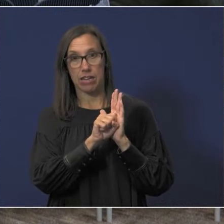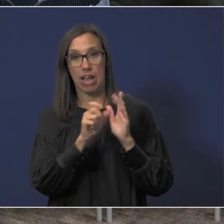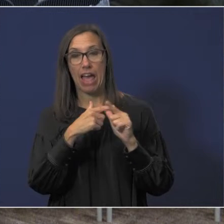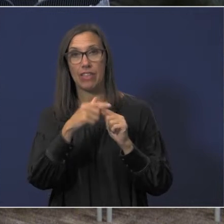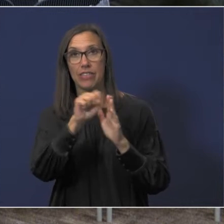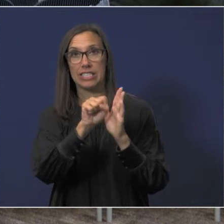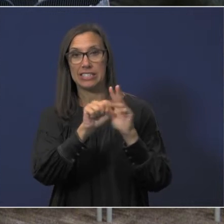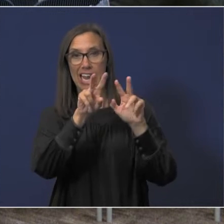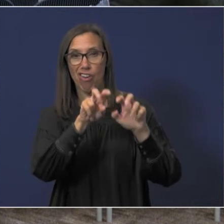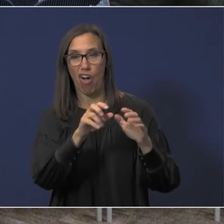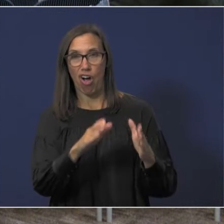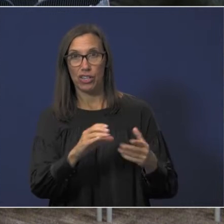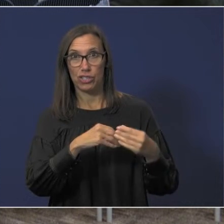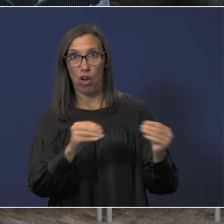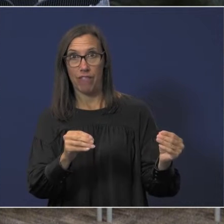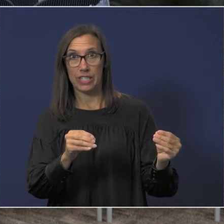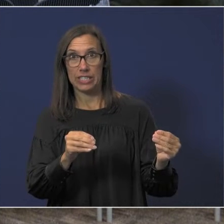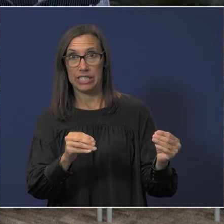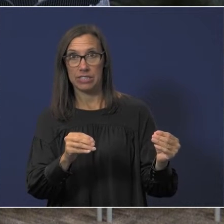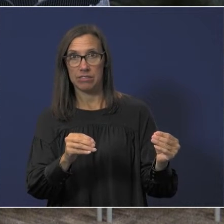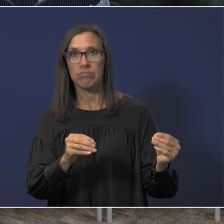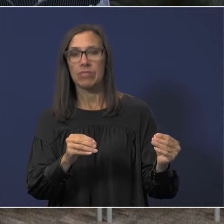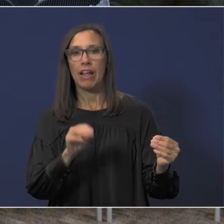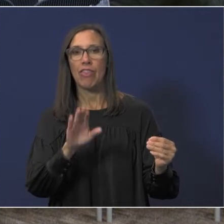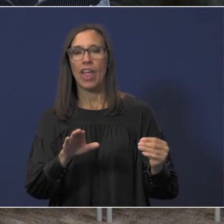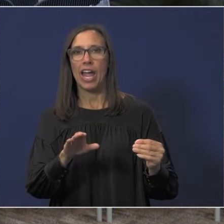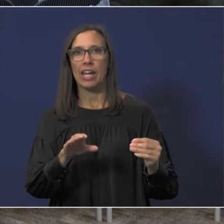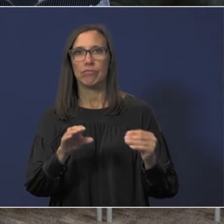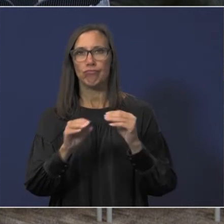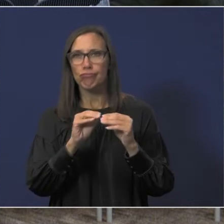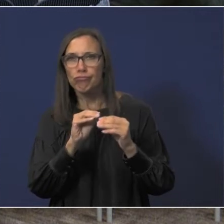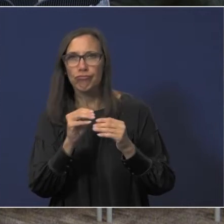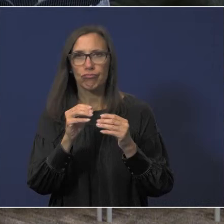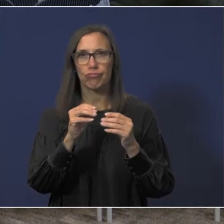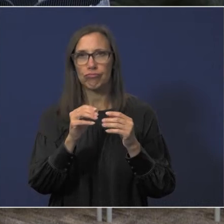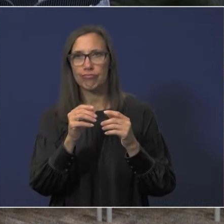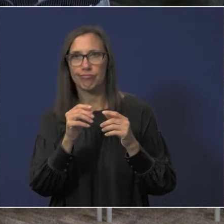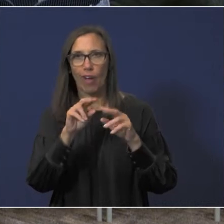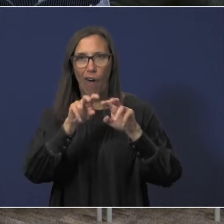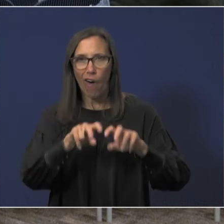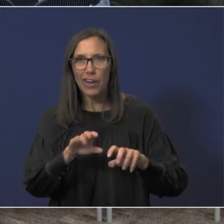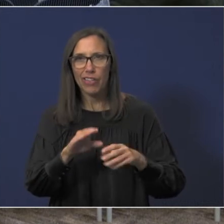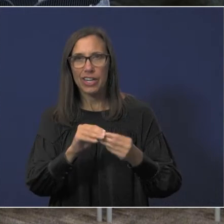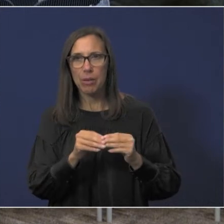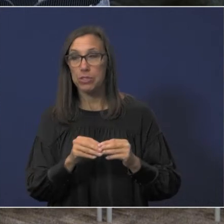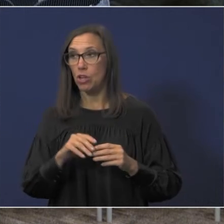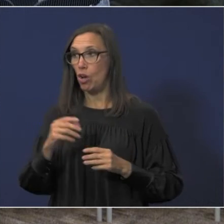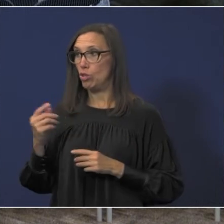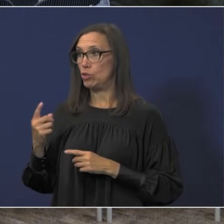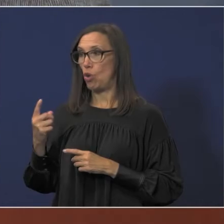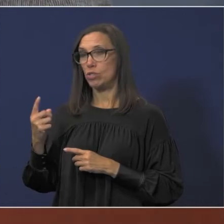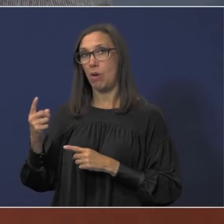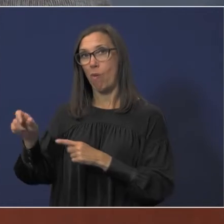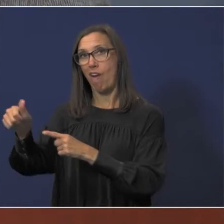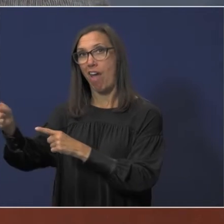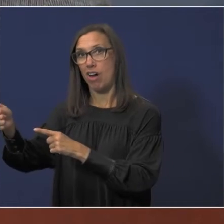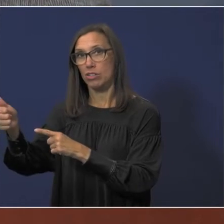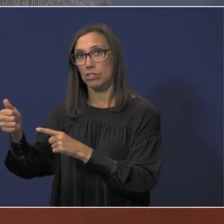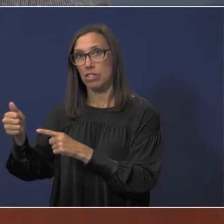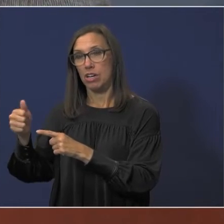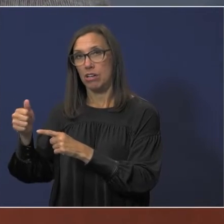state auditor's office actually audits those numbers so somebody else has the responsibility of preparing the numbers